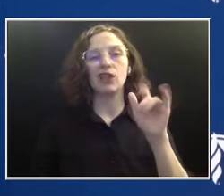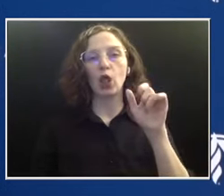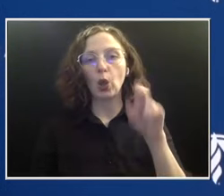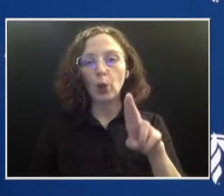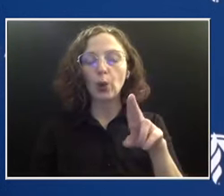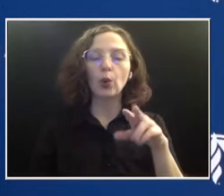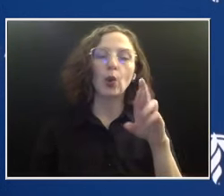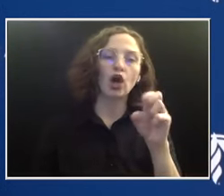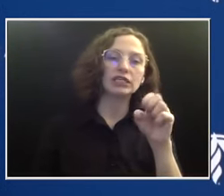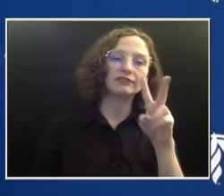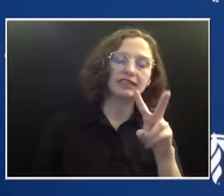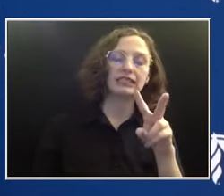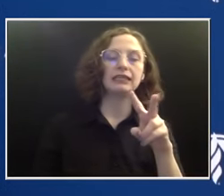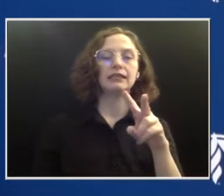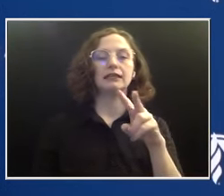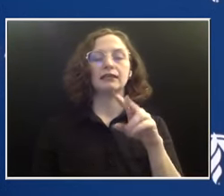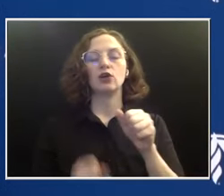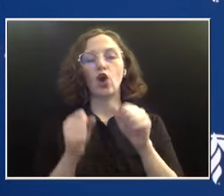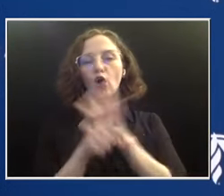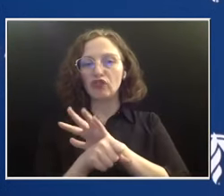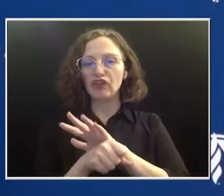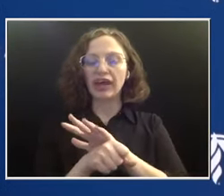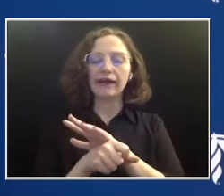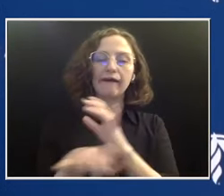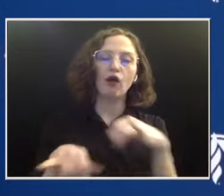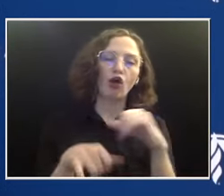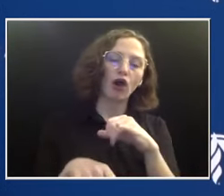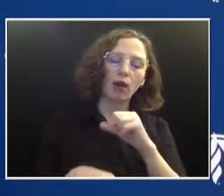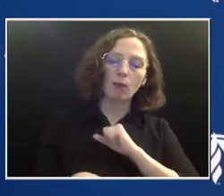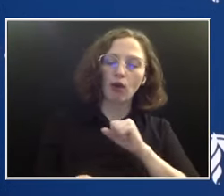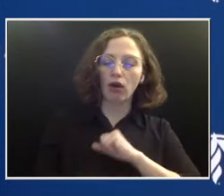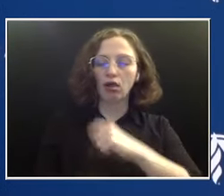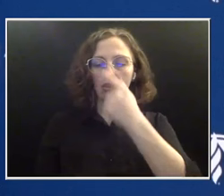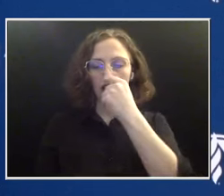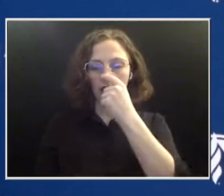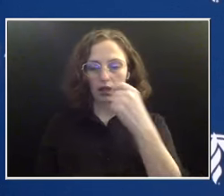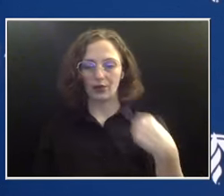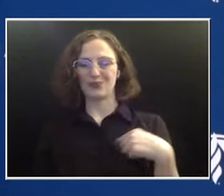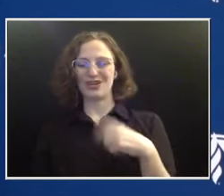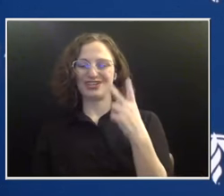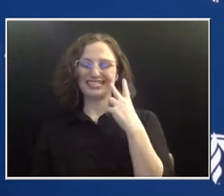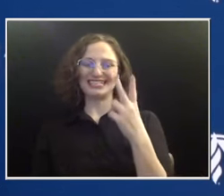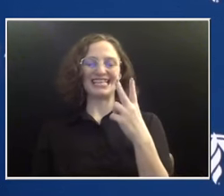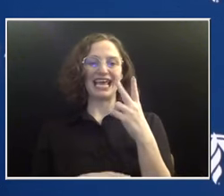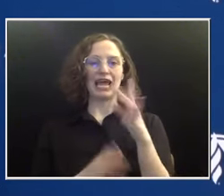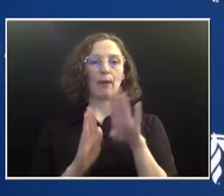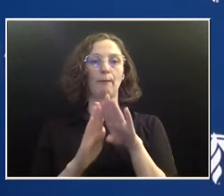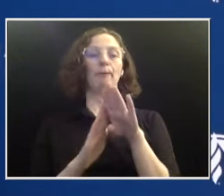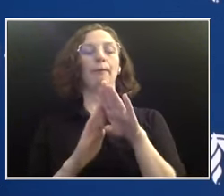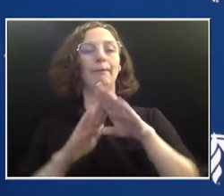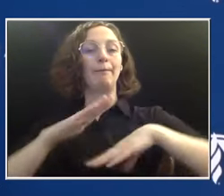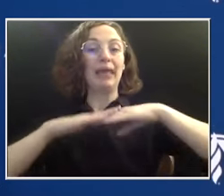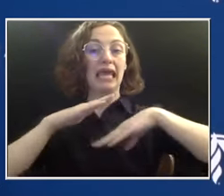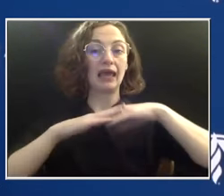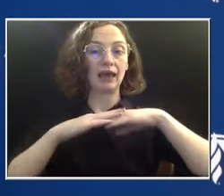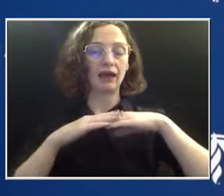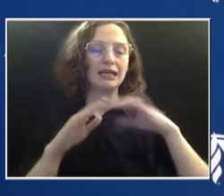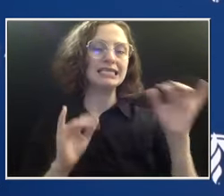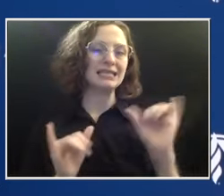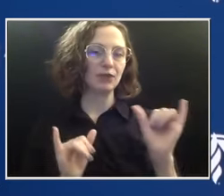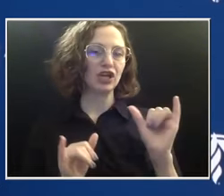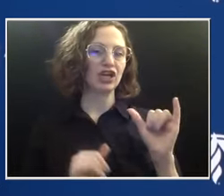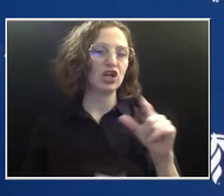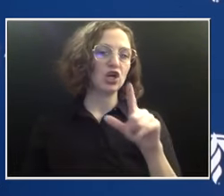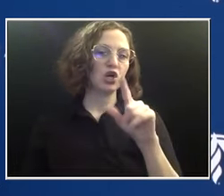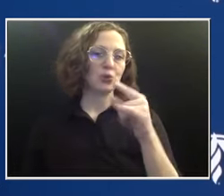this starting to peak, which would be similar to the 2018-2019, 2019-2020 and